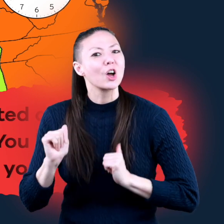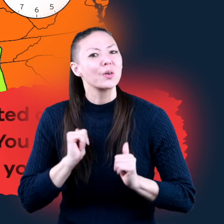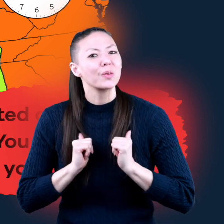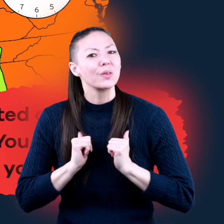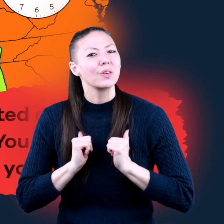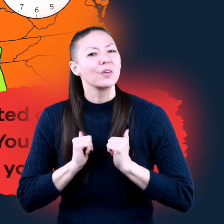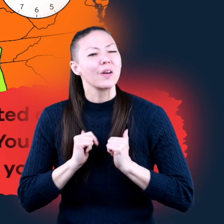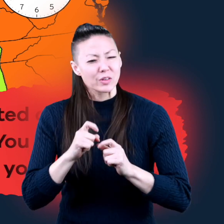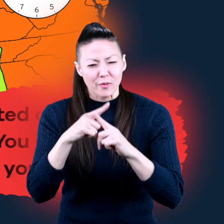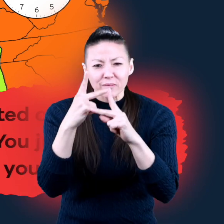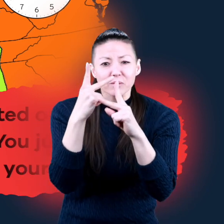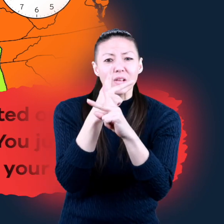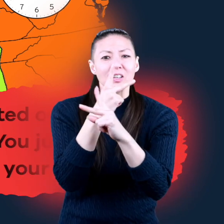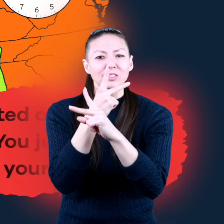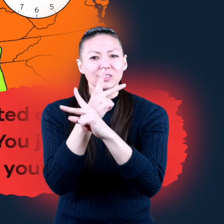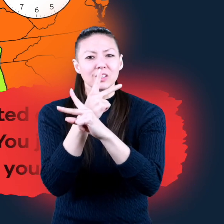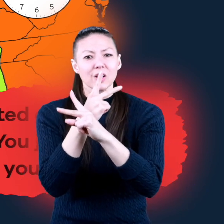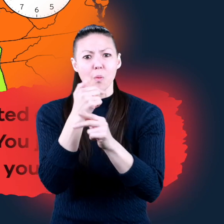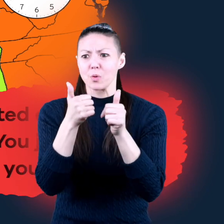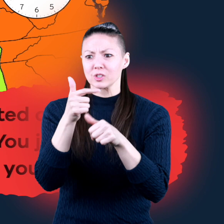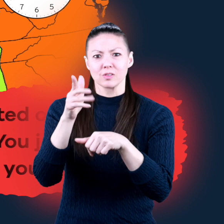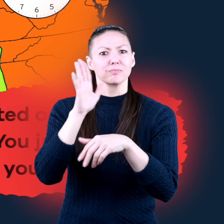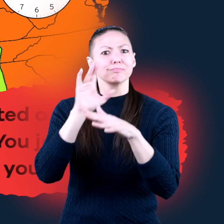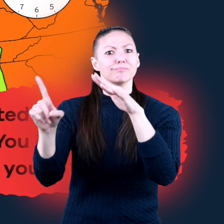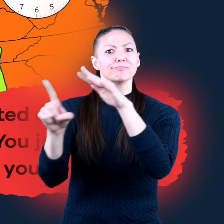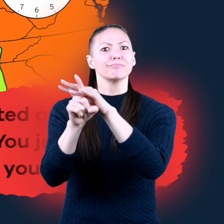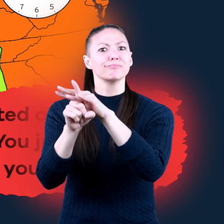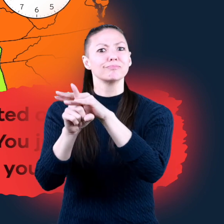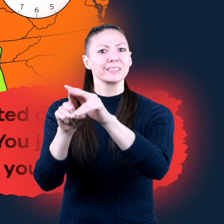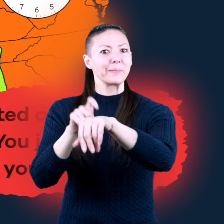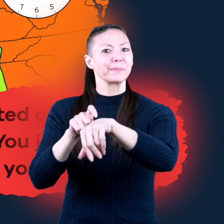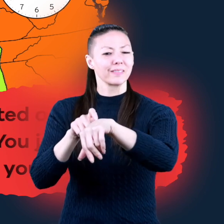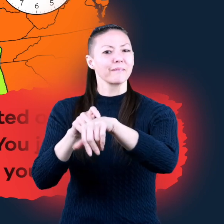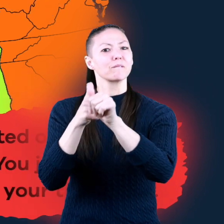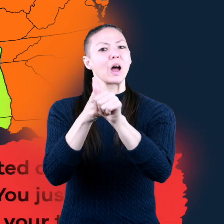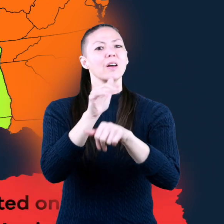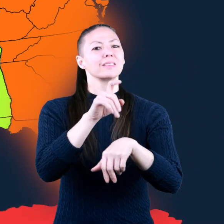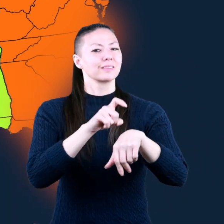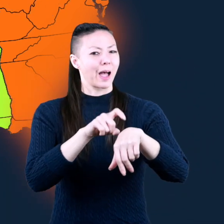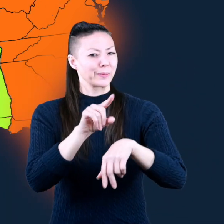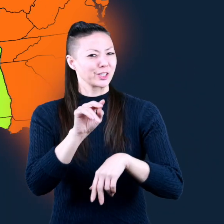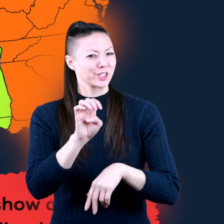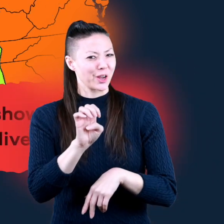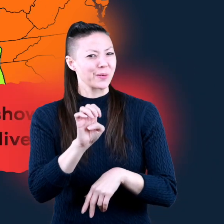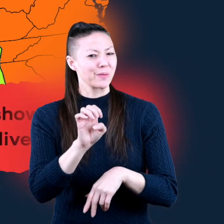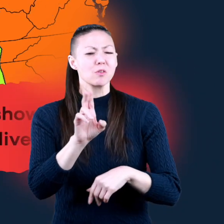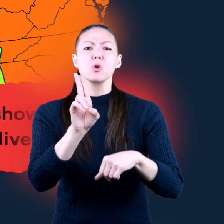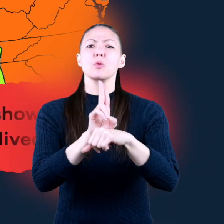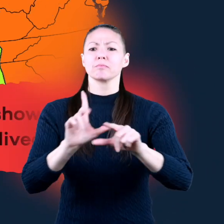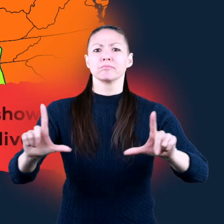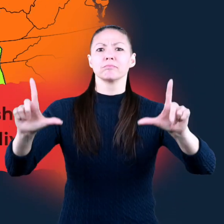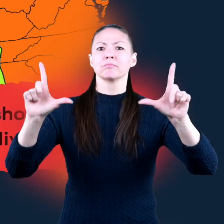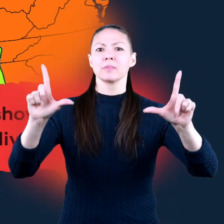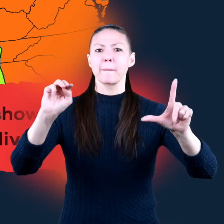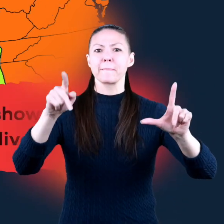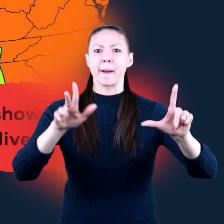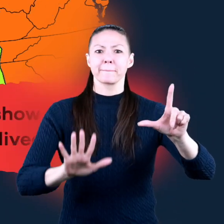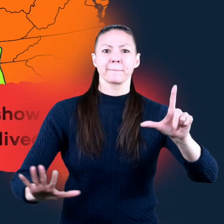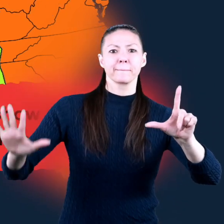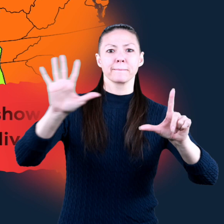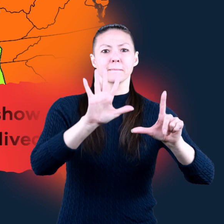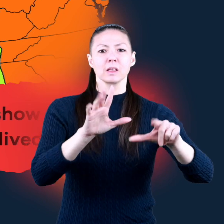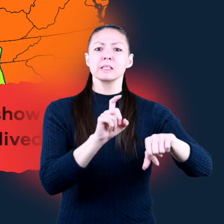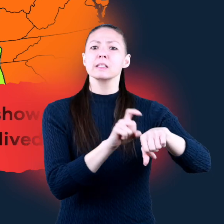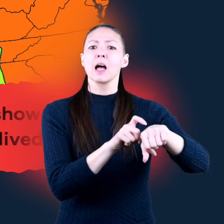You just have to figure out when that show will come on in your time zone. Using the map, what